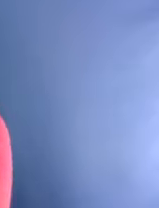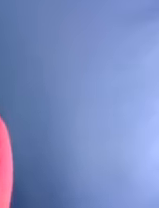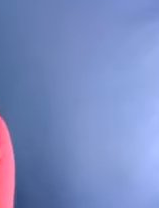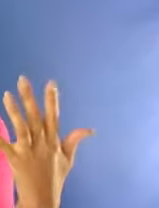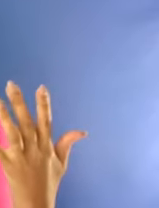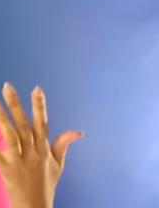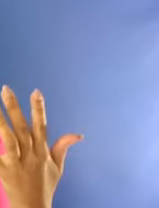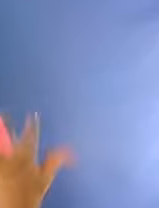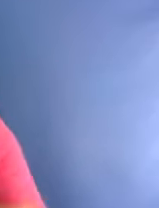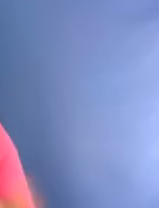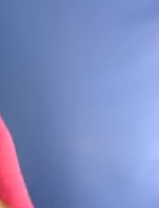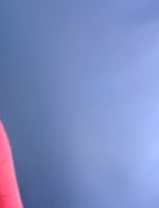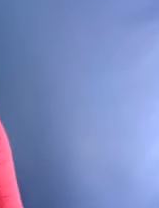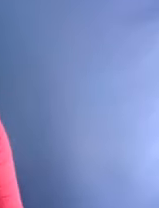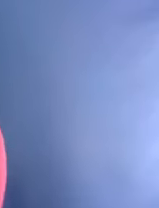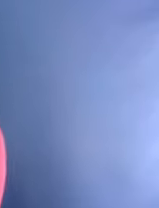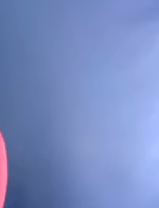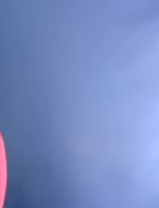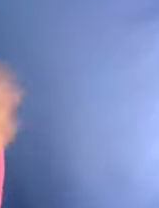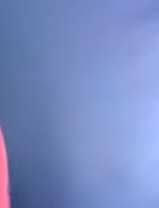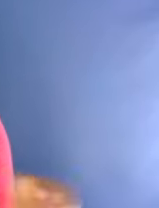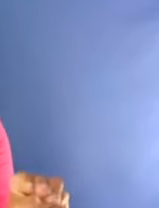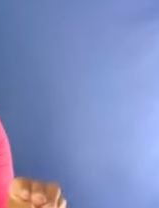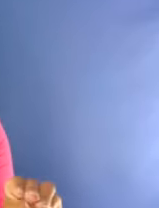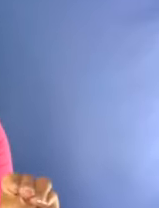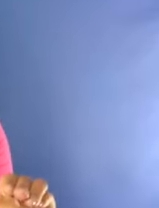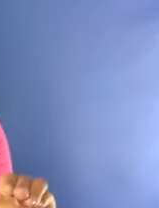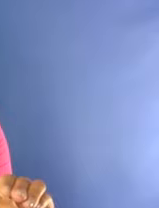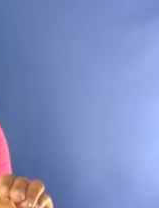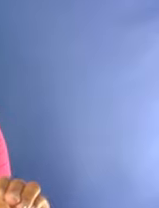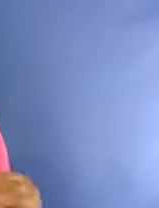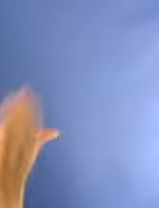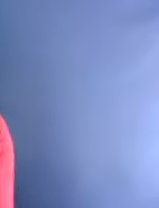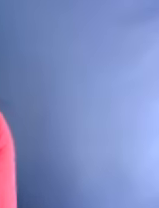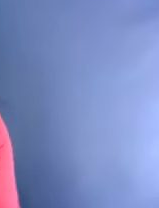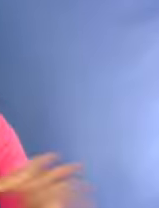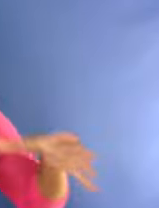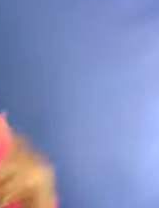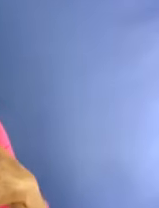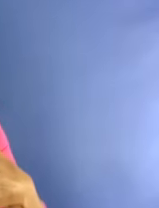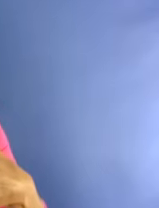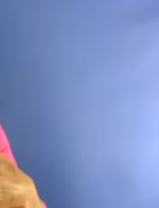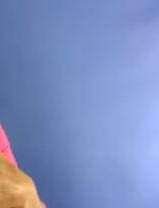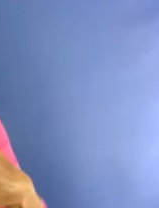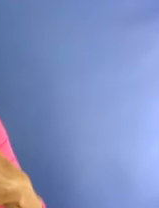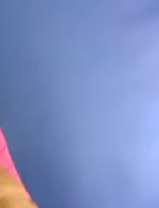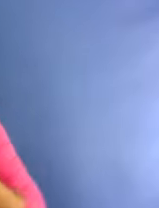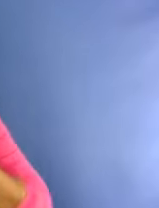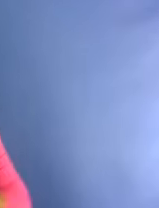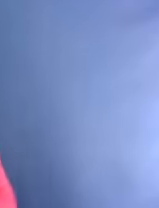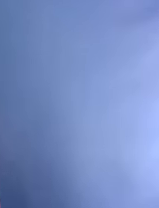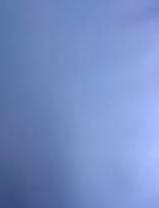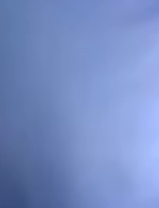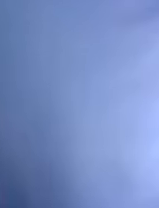produce policy briefing. And again, though fairly new as a coalition and despite challenges, we are proud to have